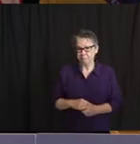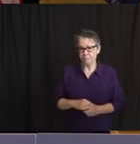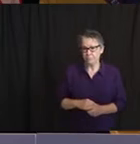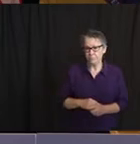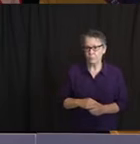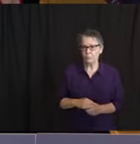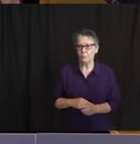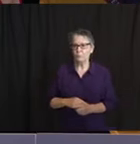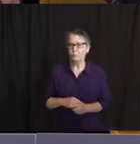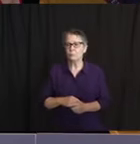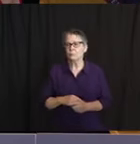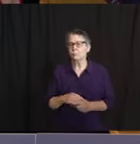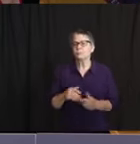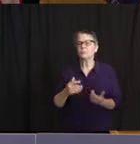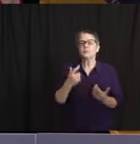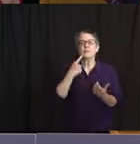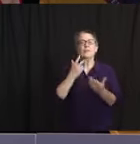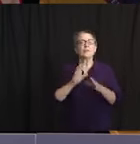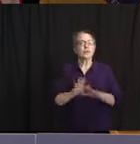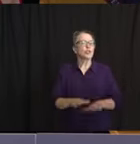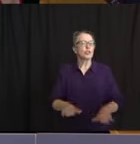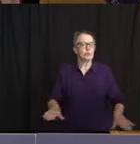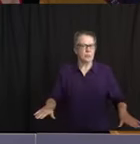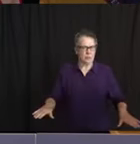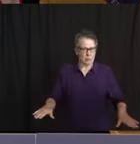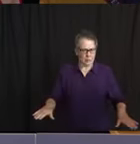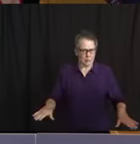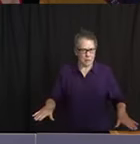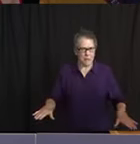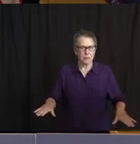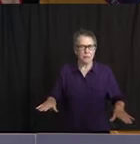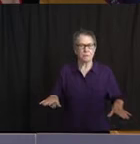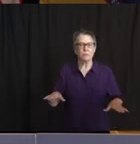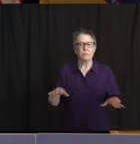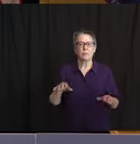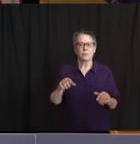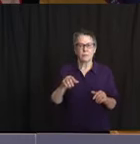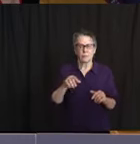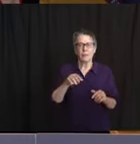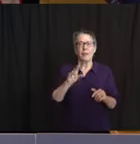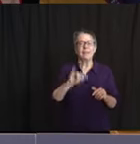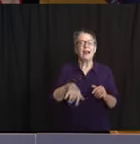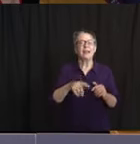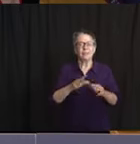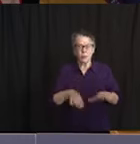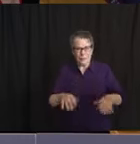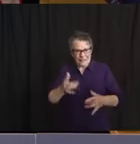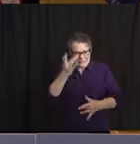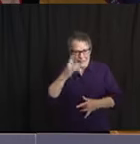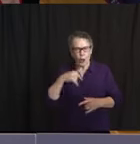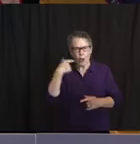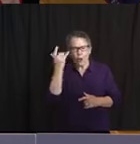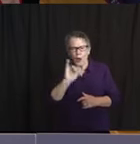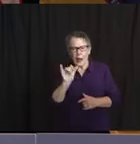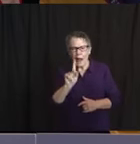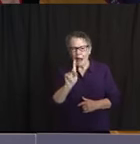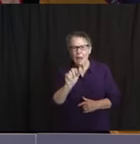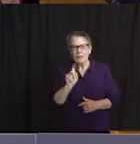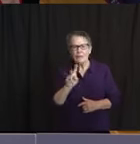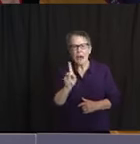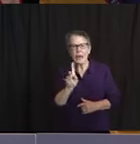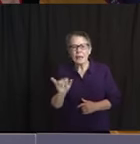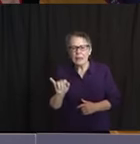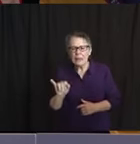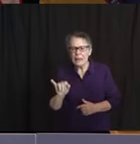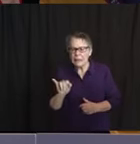inflammatory syndrome in children. There are no deaths reported. The ages of the children range from